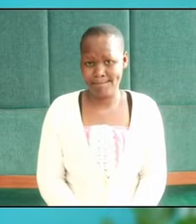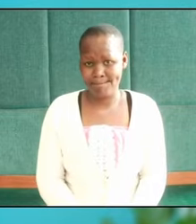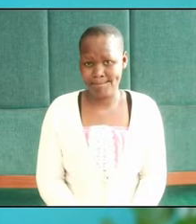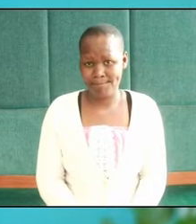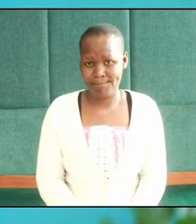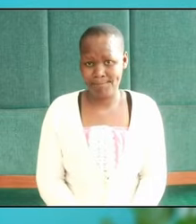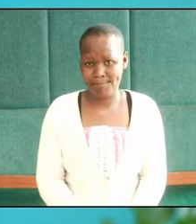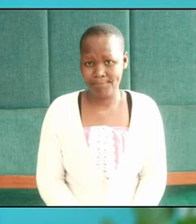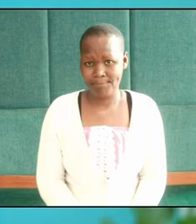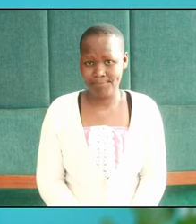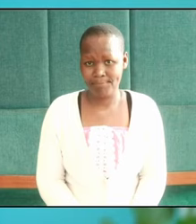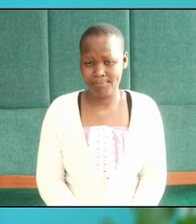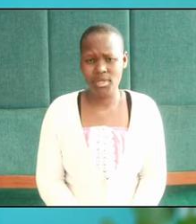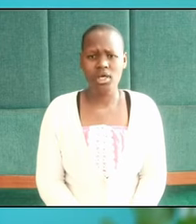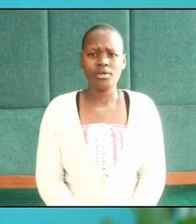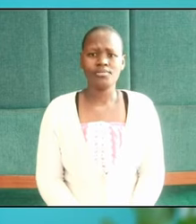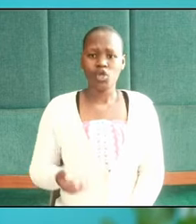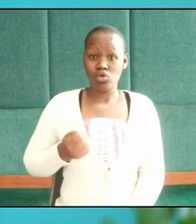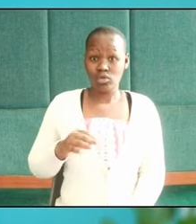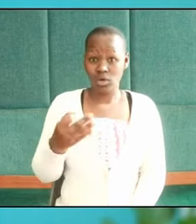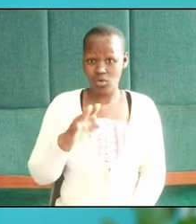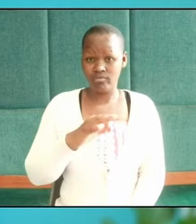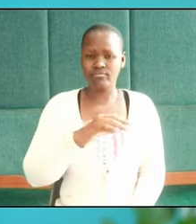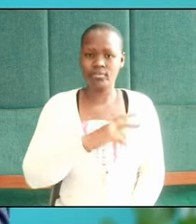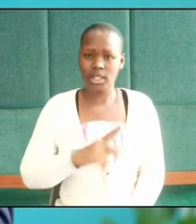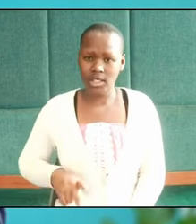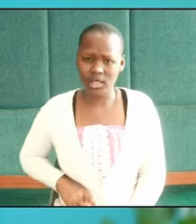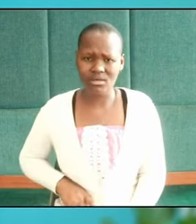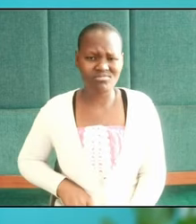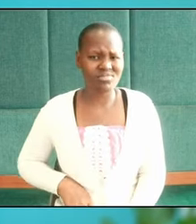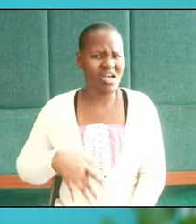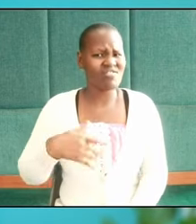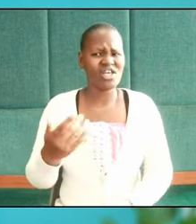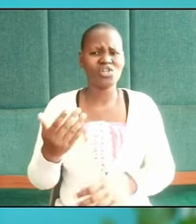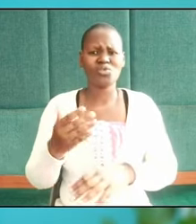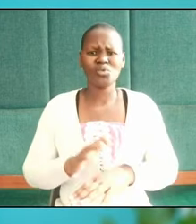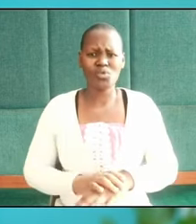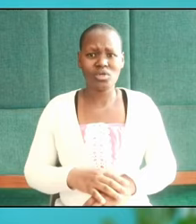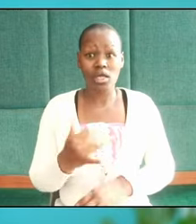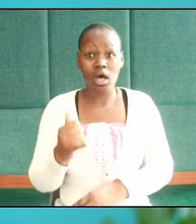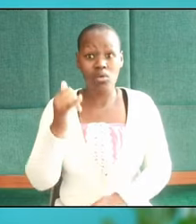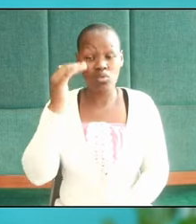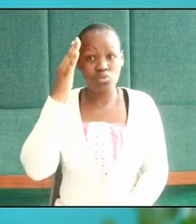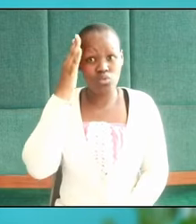This princess who had been flattered discovered that